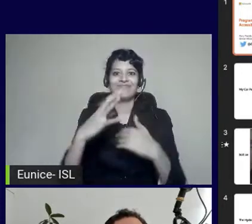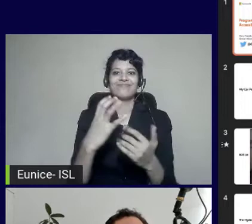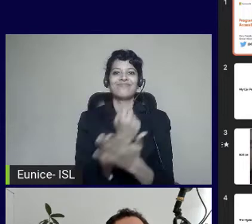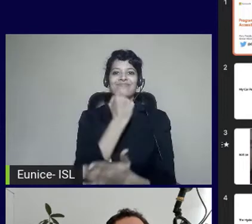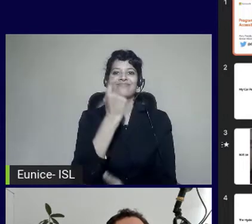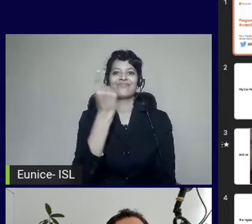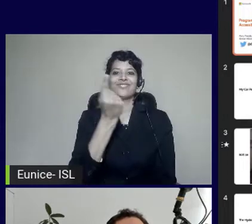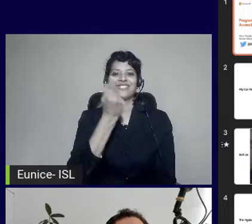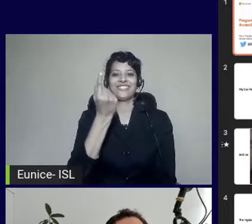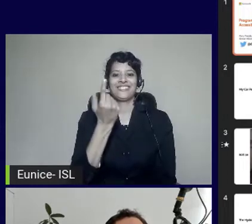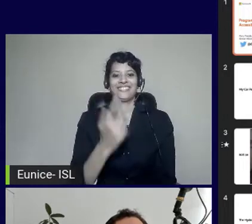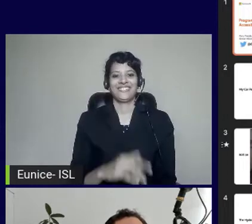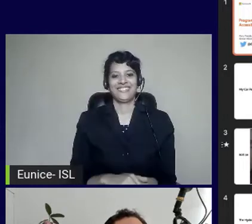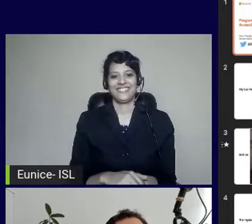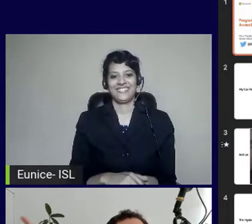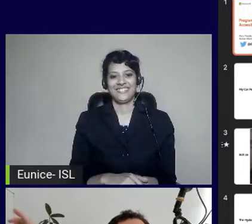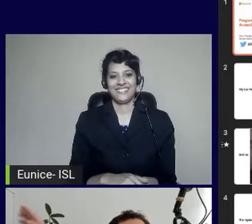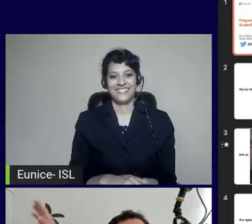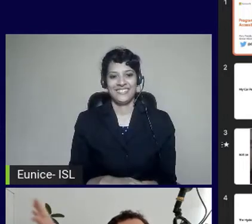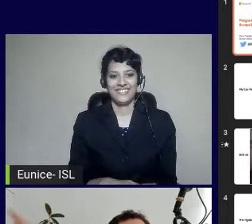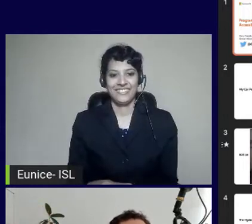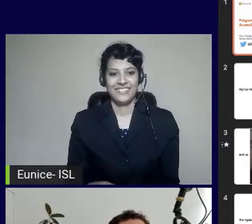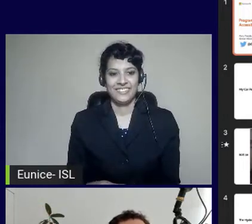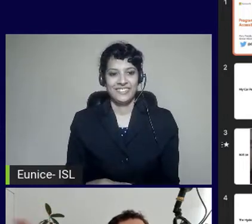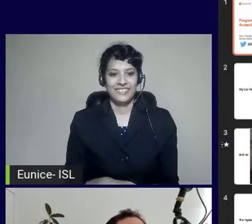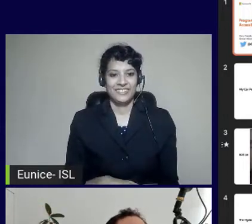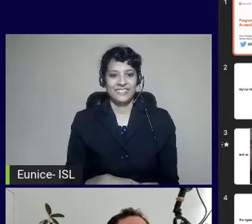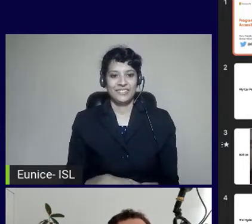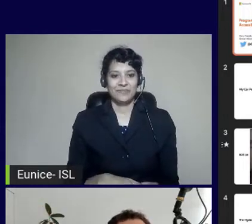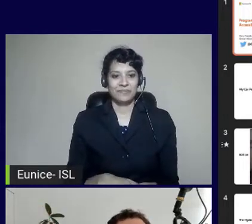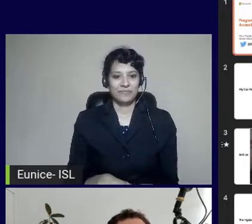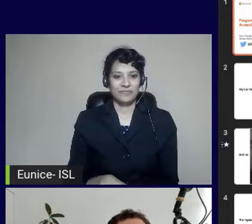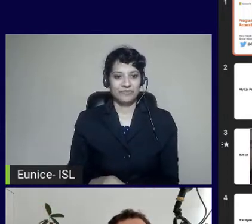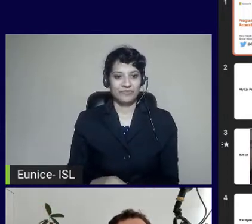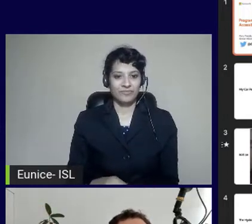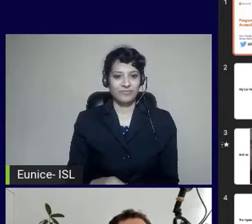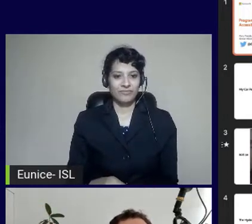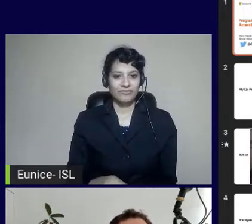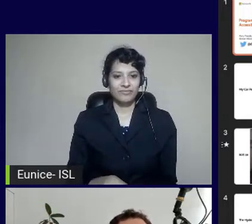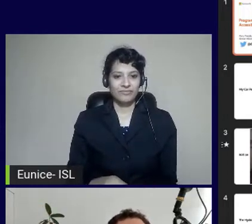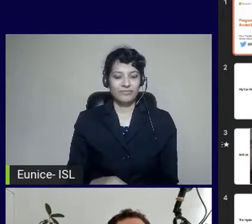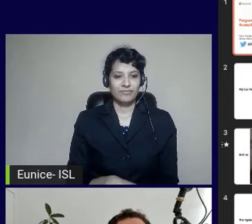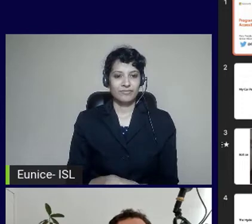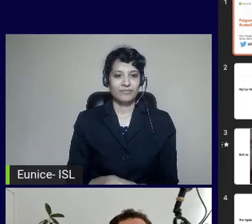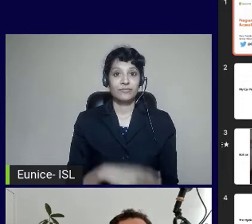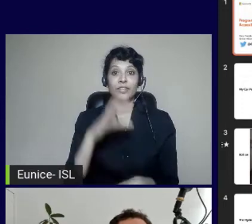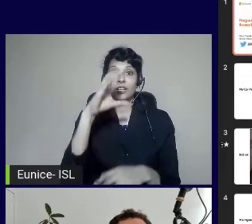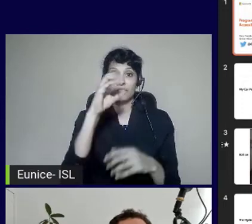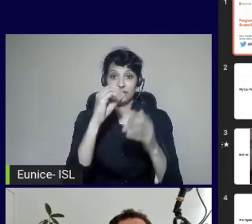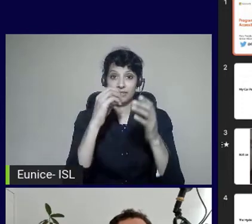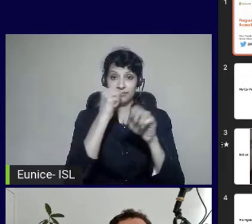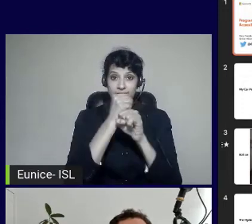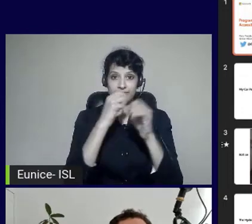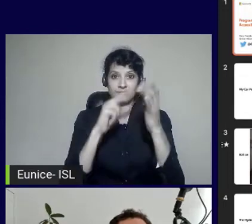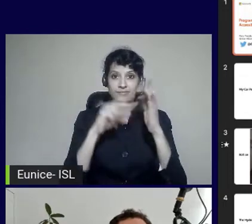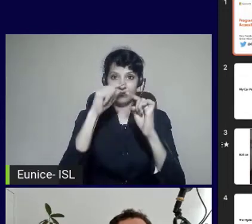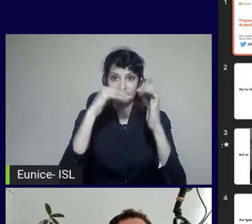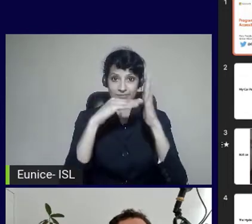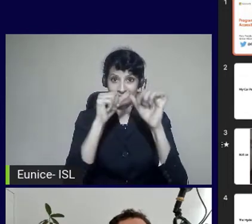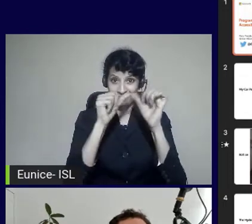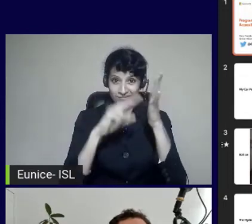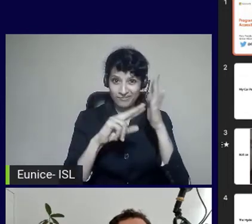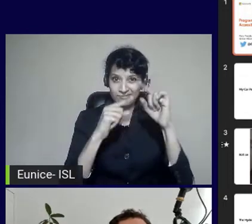see exactly what's there. But I use an Azure Cognitive Service in the background. All Microsoft services use that. So if I go generate a description for me.